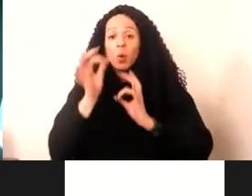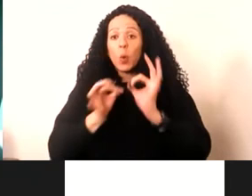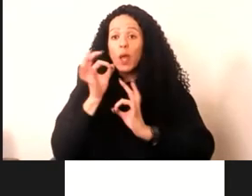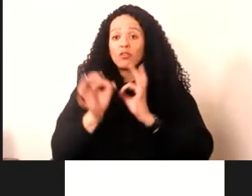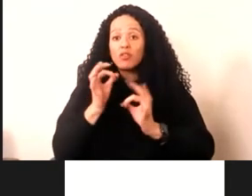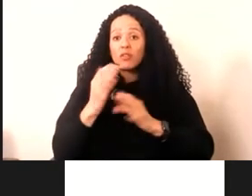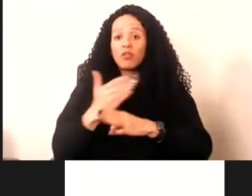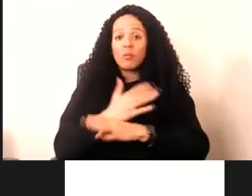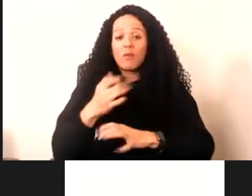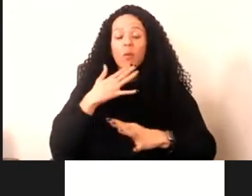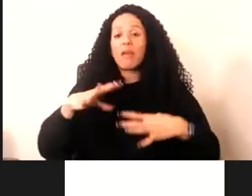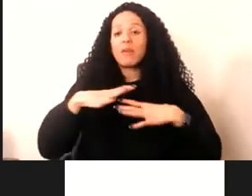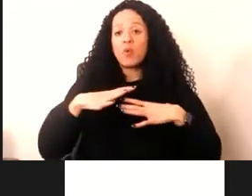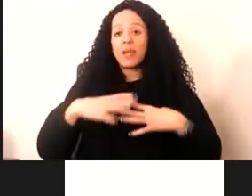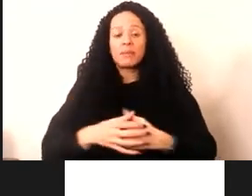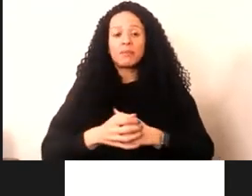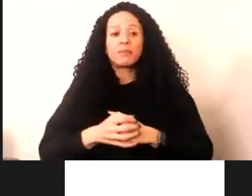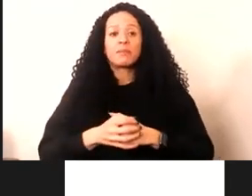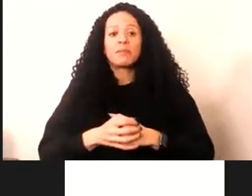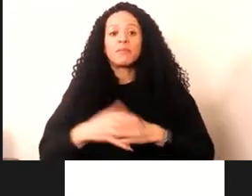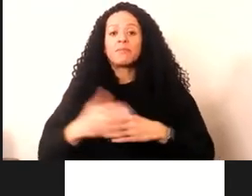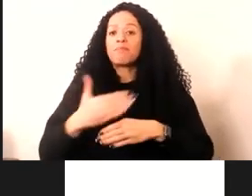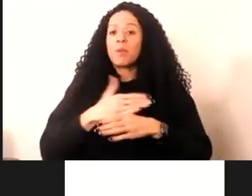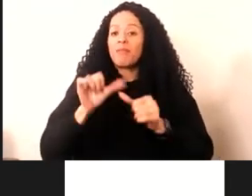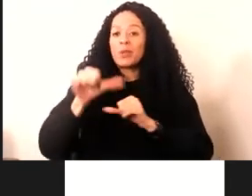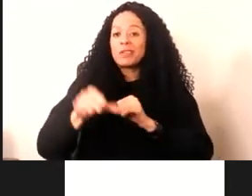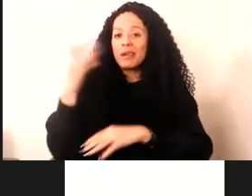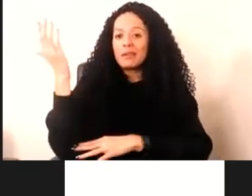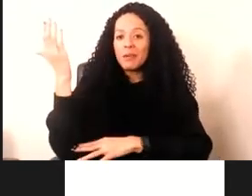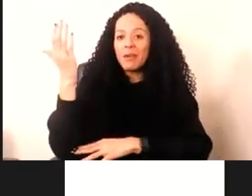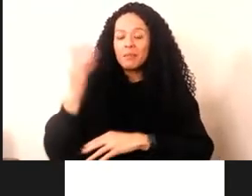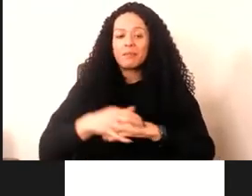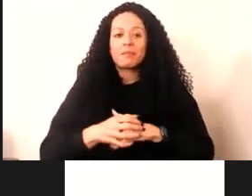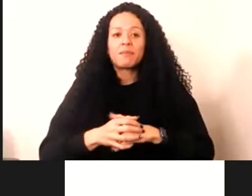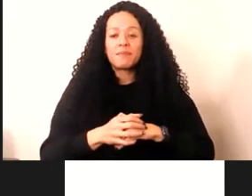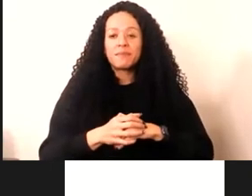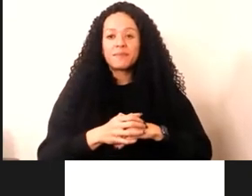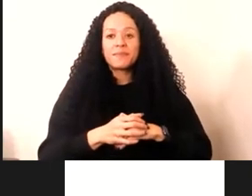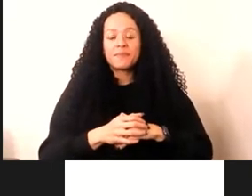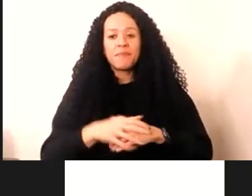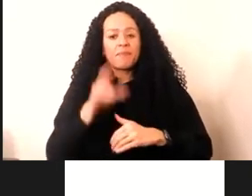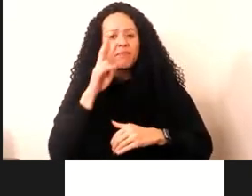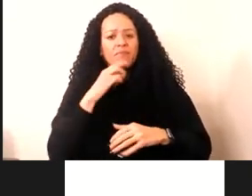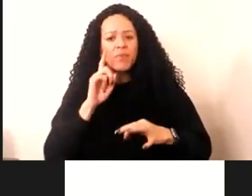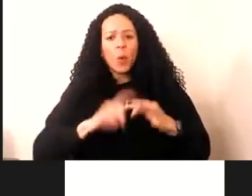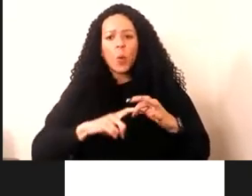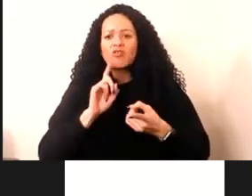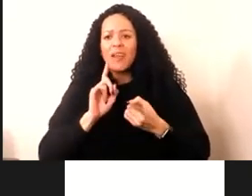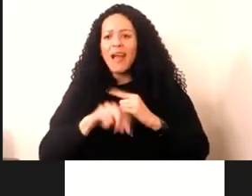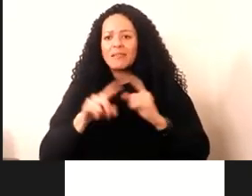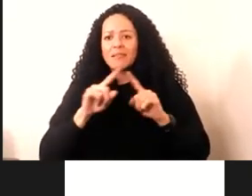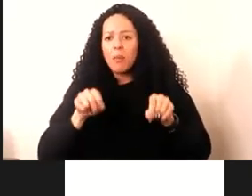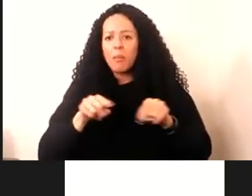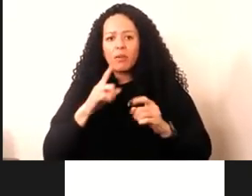before we have a little bit of a comfort break before our next speakers. I'm just having a look in the Q&A and we actually